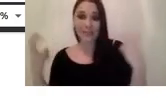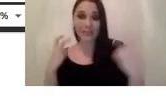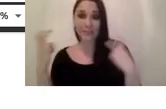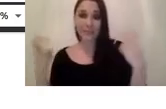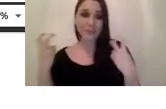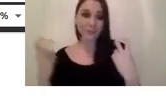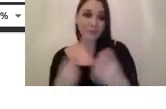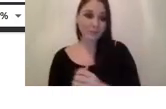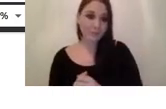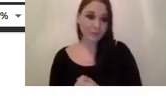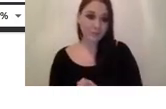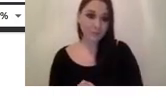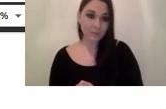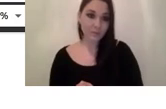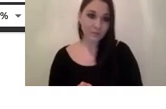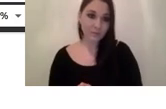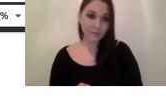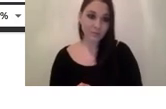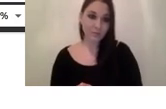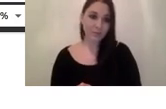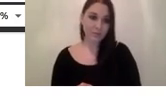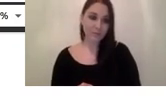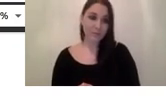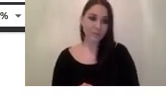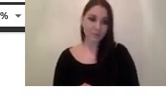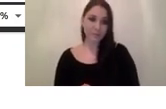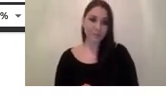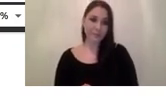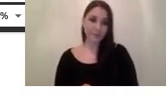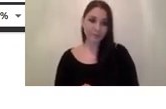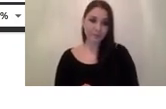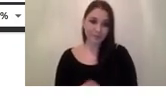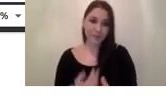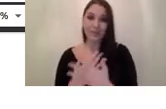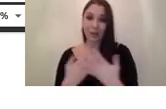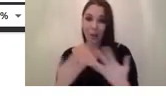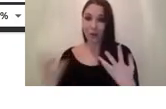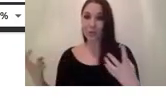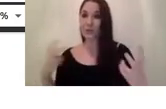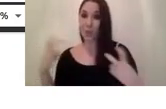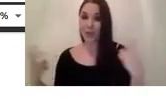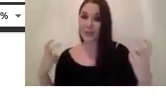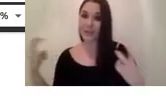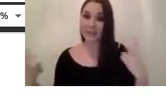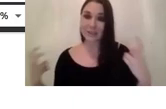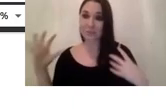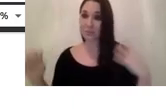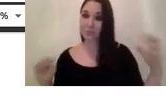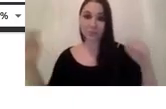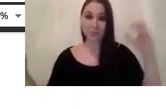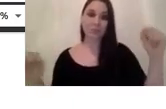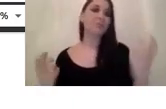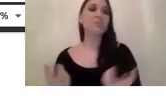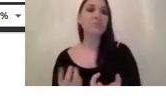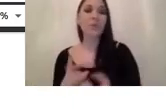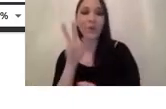yeah taking to kind of all sort of uh noises so as you can